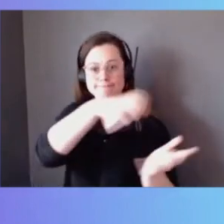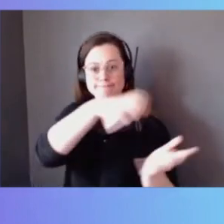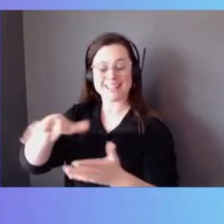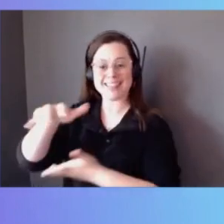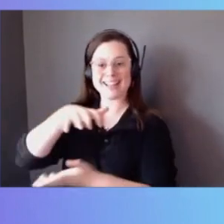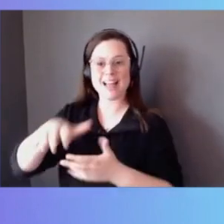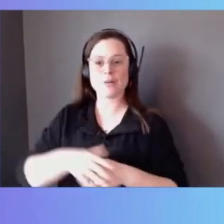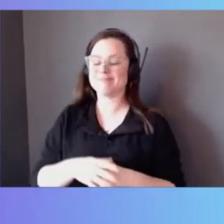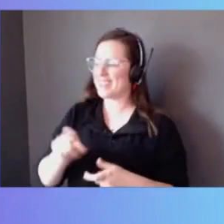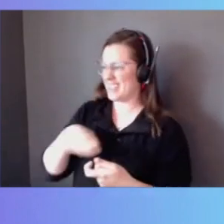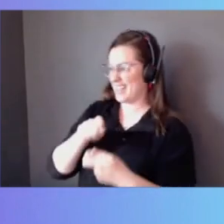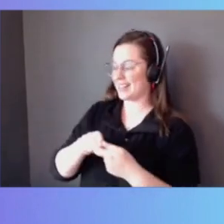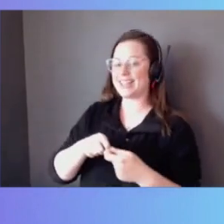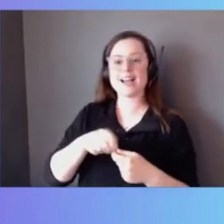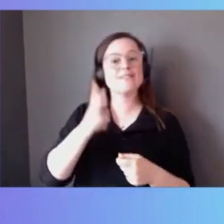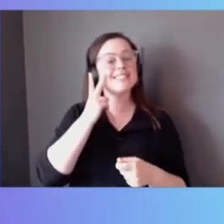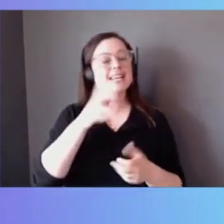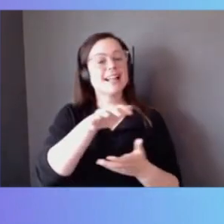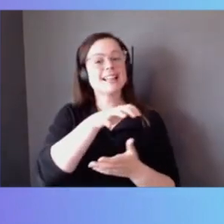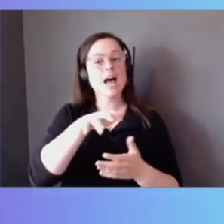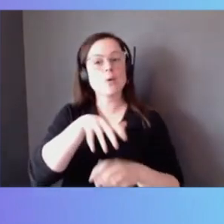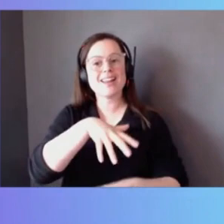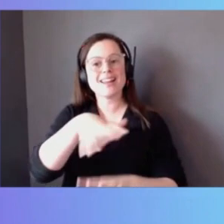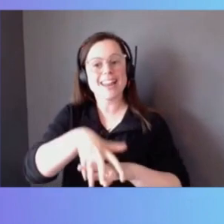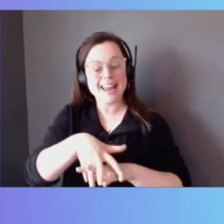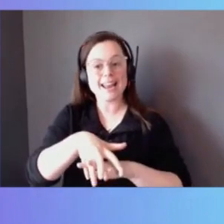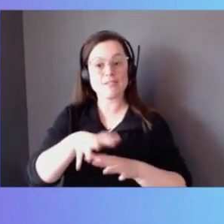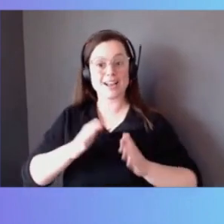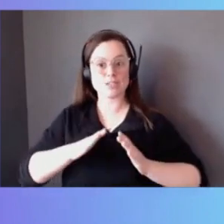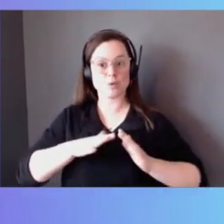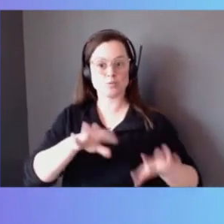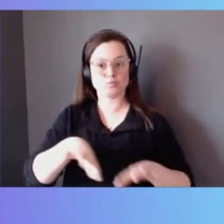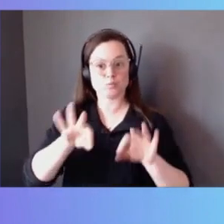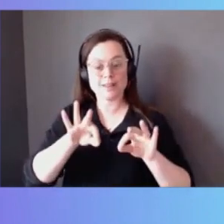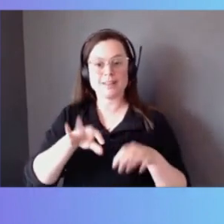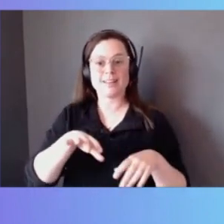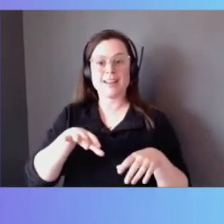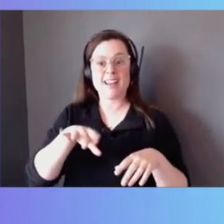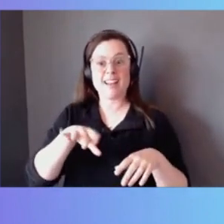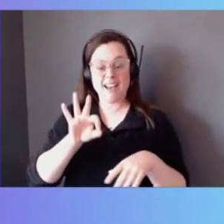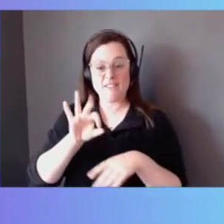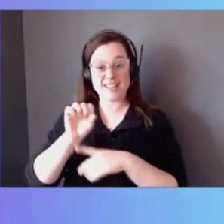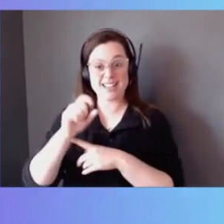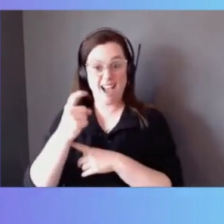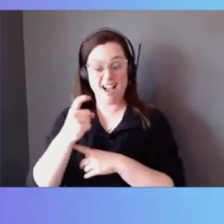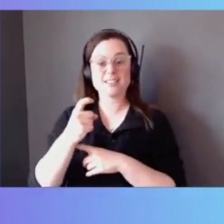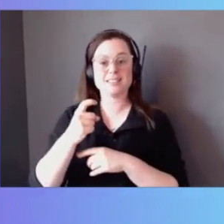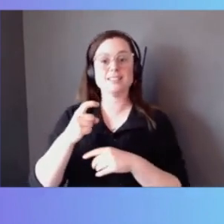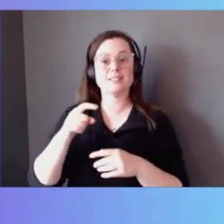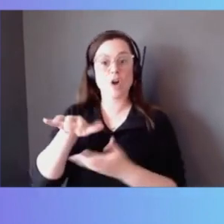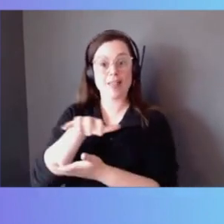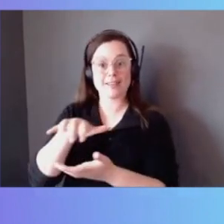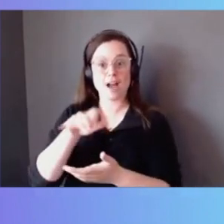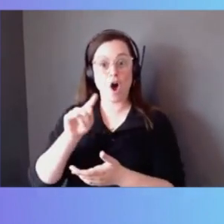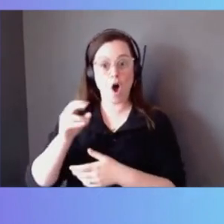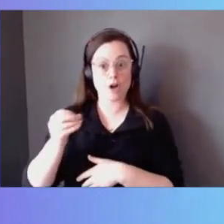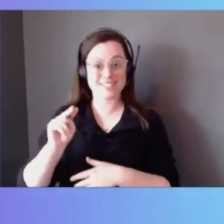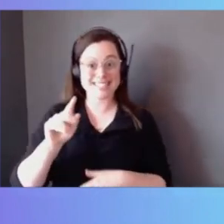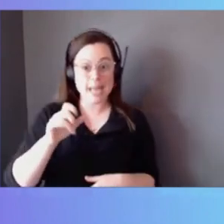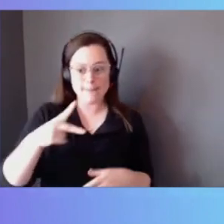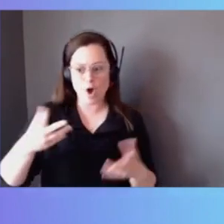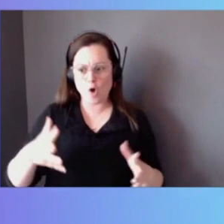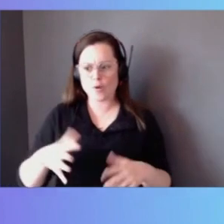seen like cloud native customers adopt FSx for ONTAP as well, which is, they typically have just not been a NetApp shop.